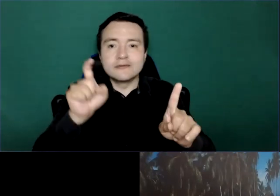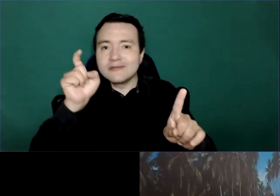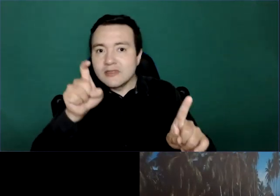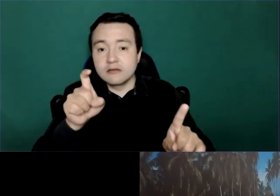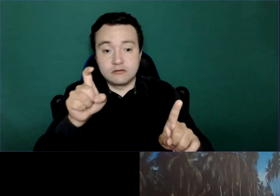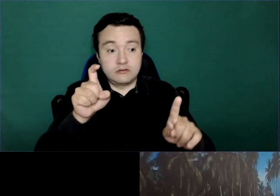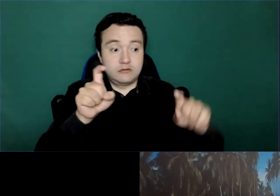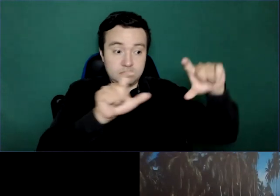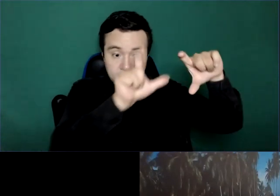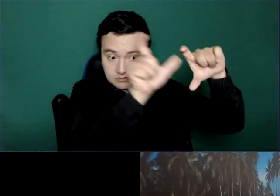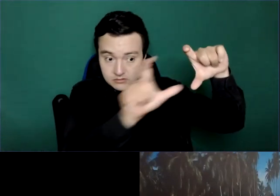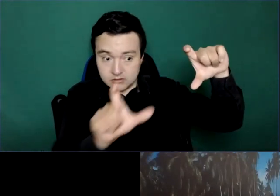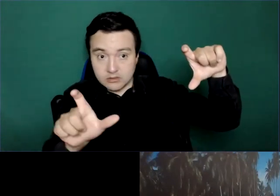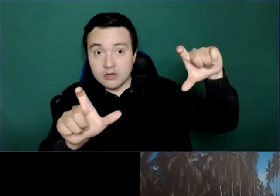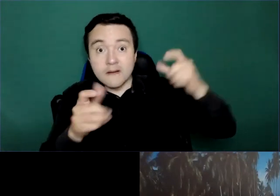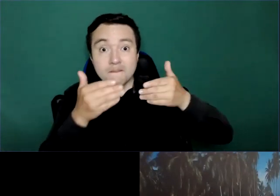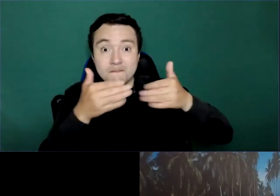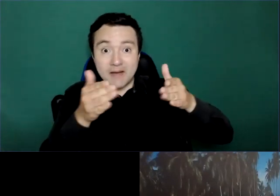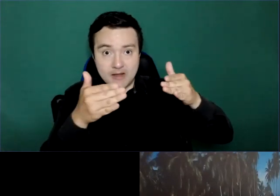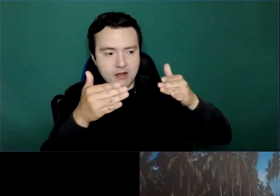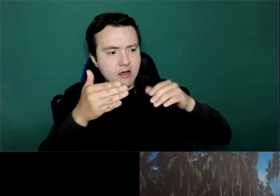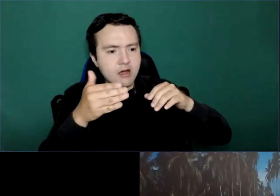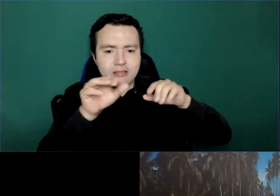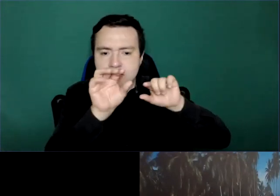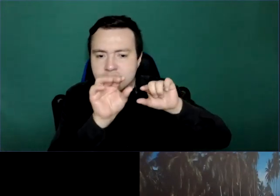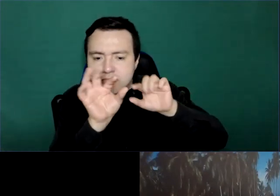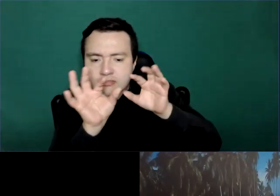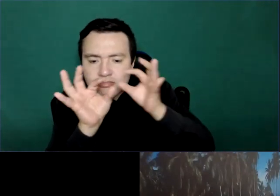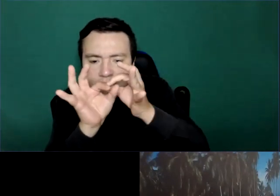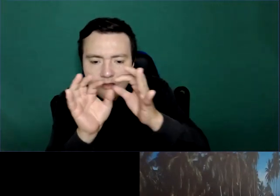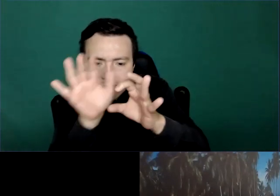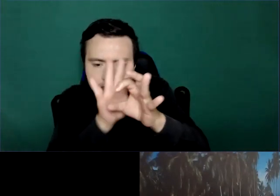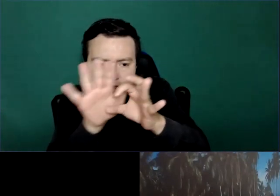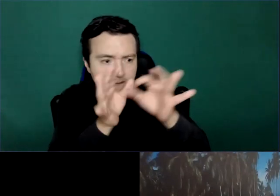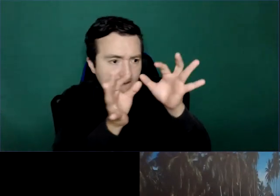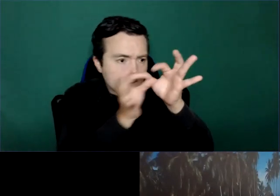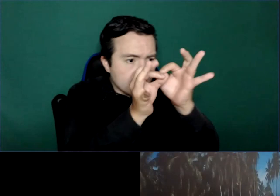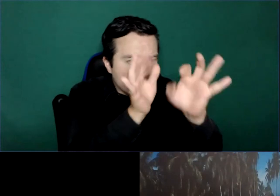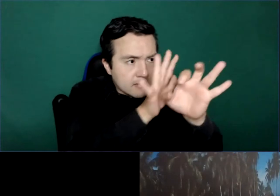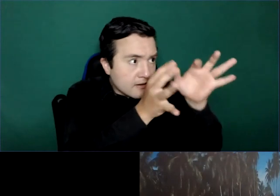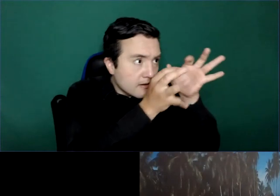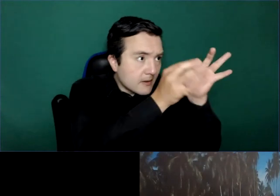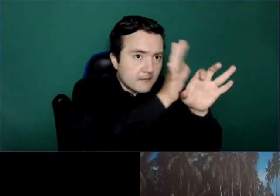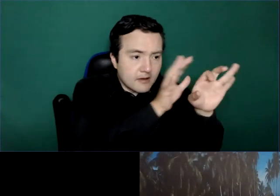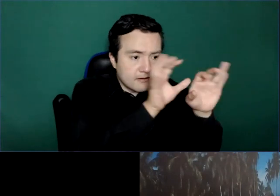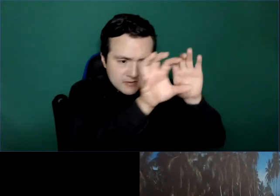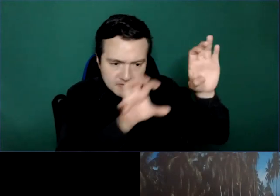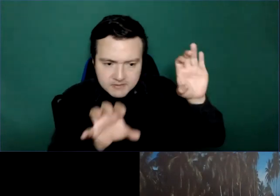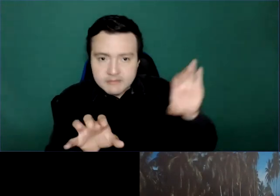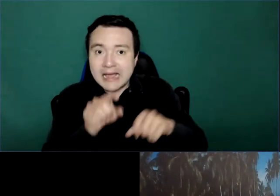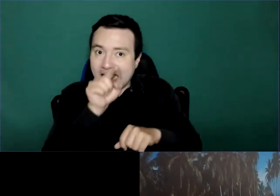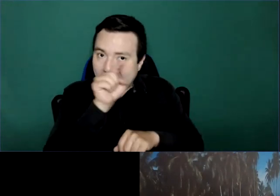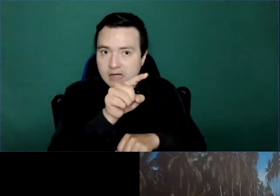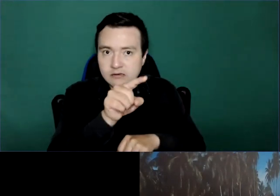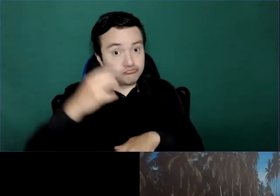health region where these institutions are located. So these different homes and residences where